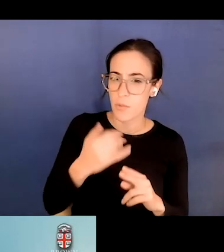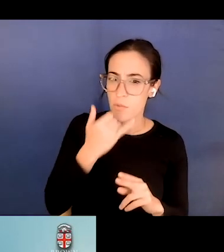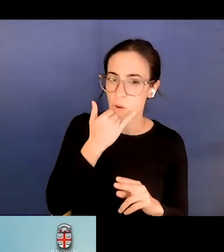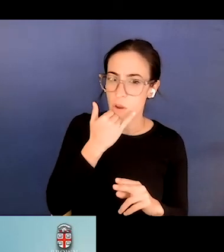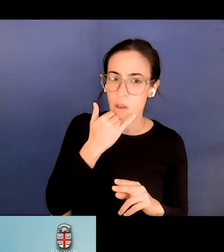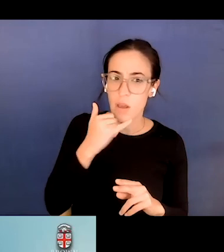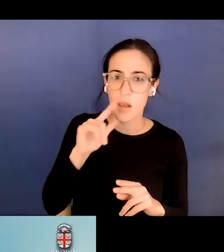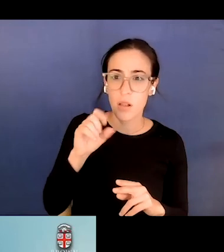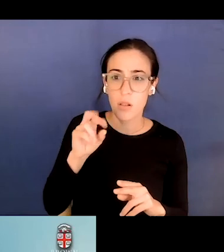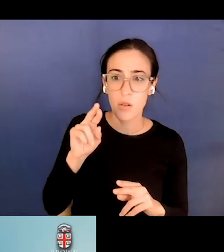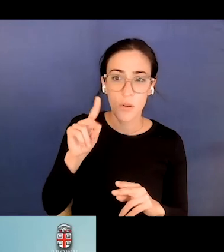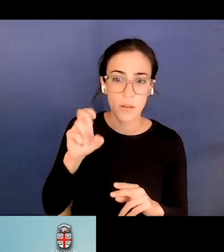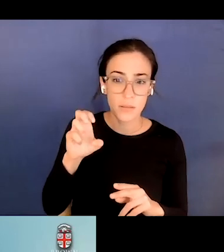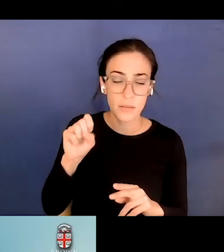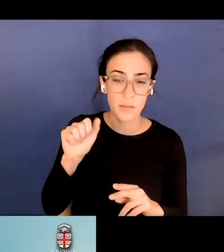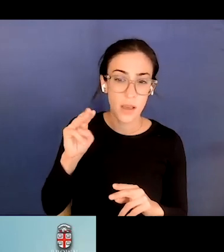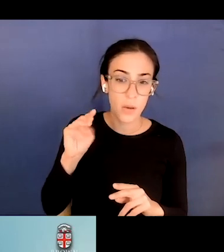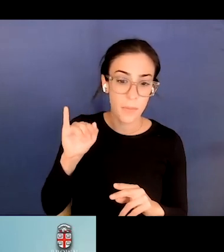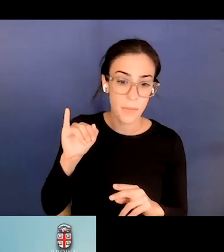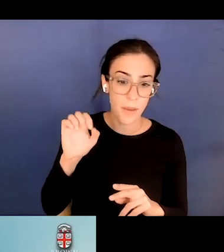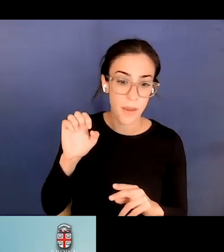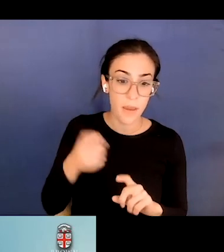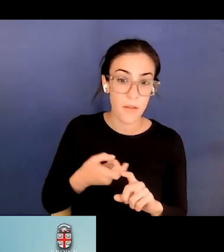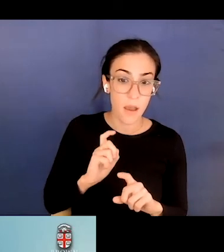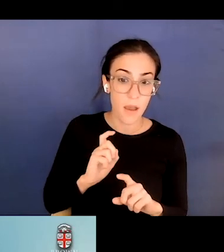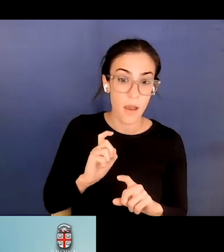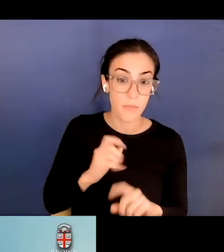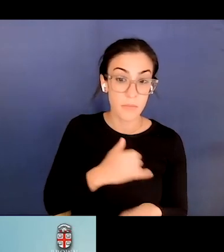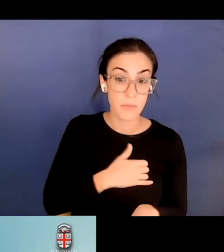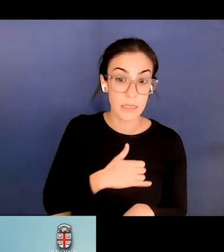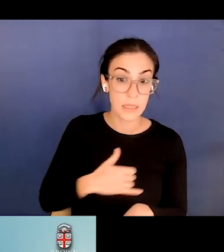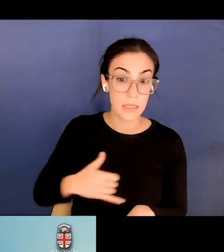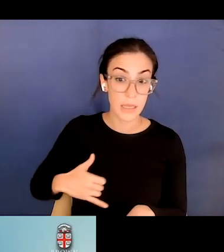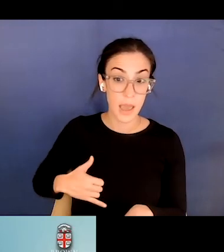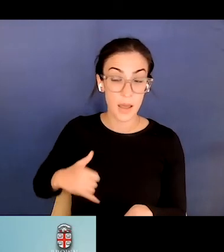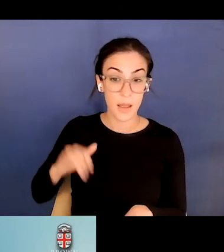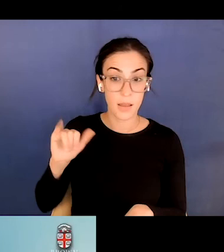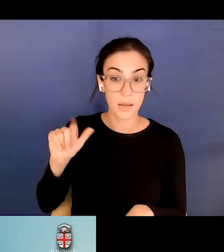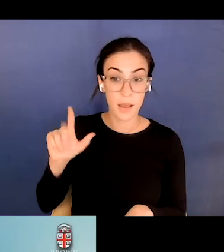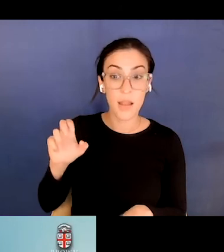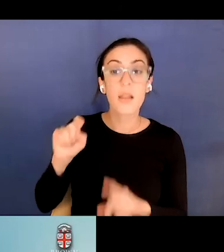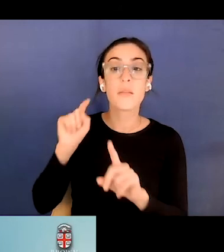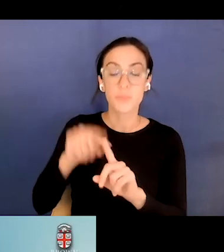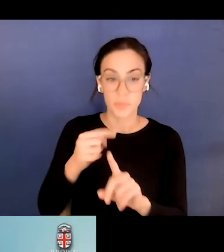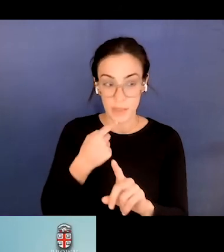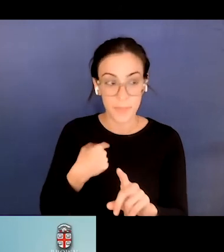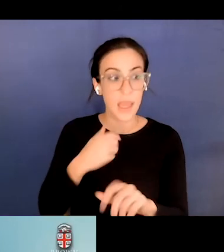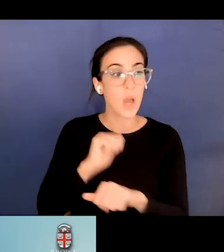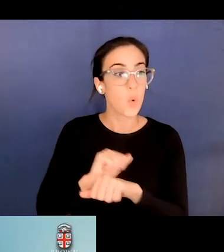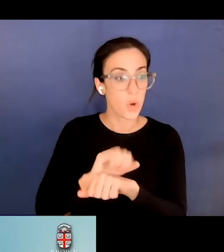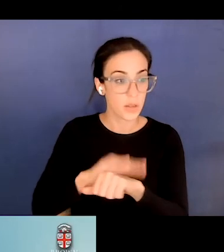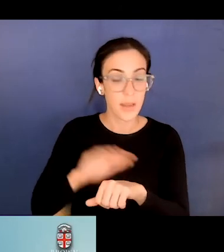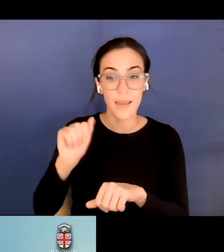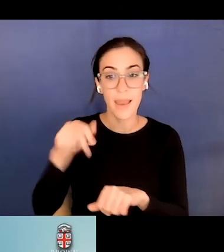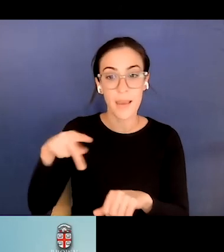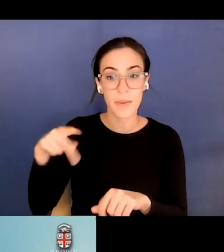from, is it Yale? Yes. So, um, Lord has said, I've worked on the AP Spanish language and